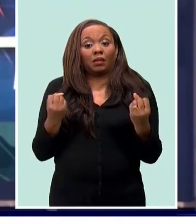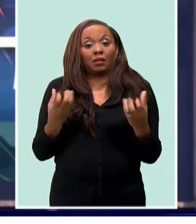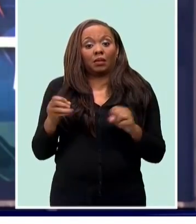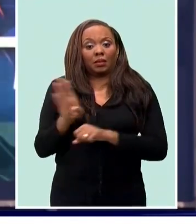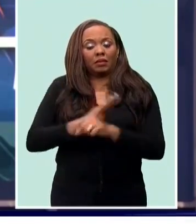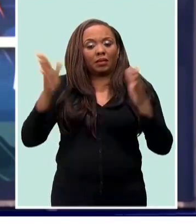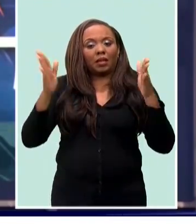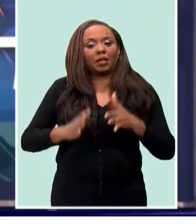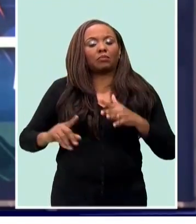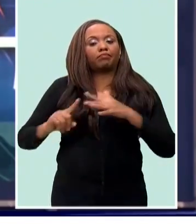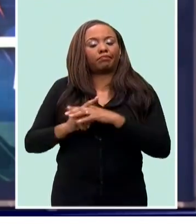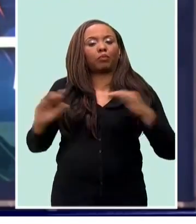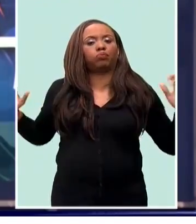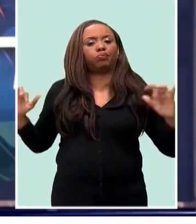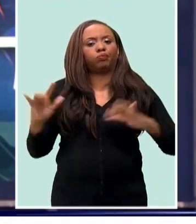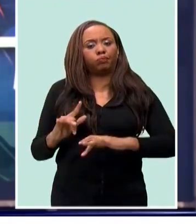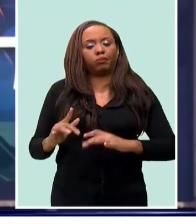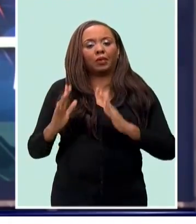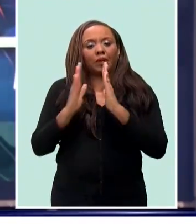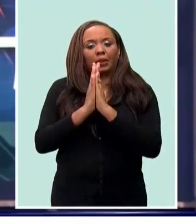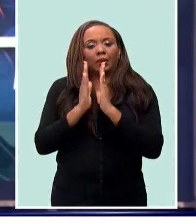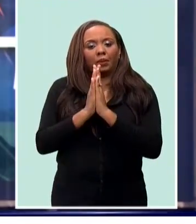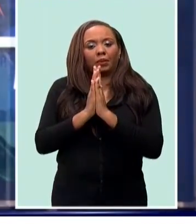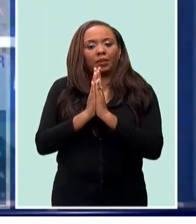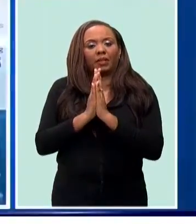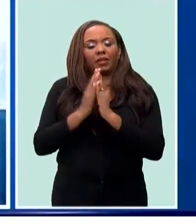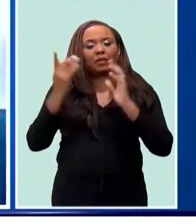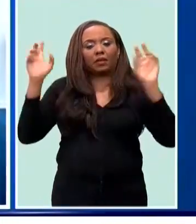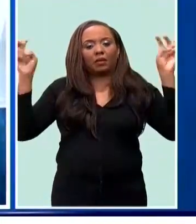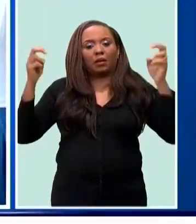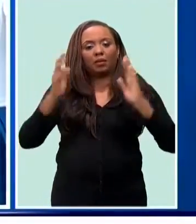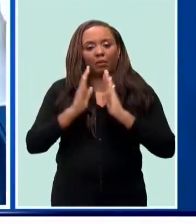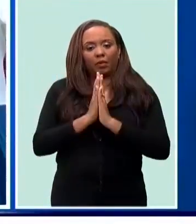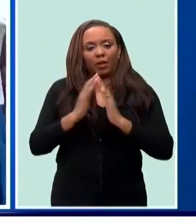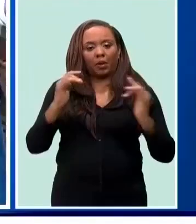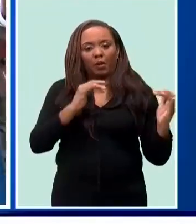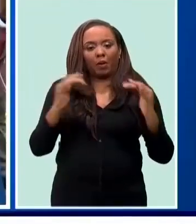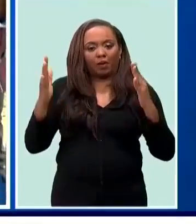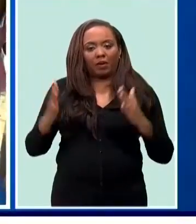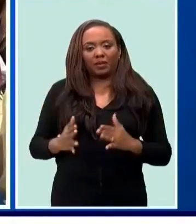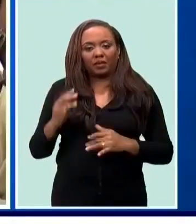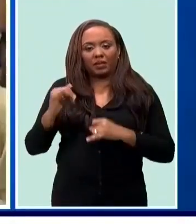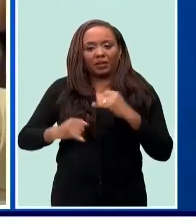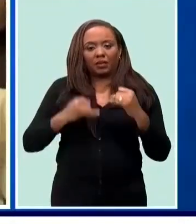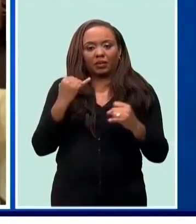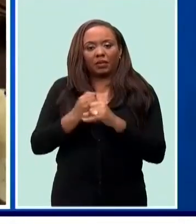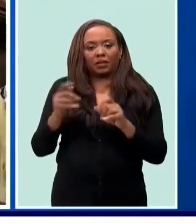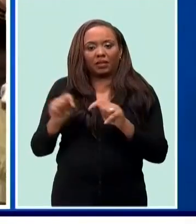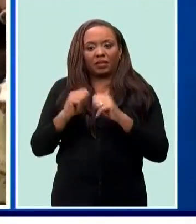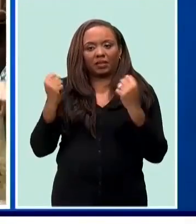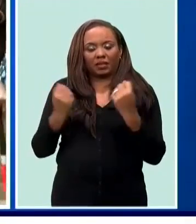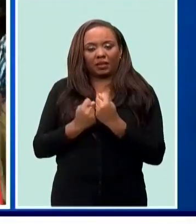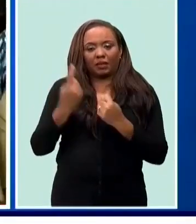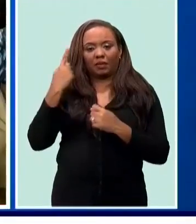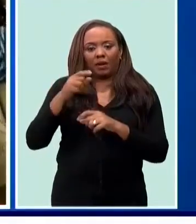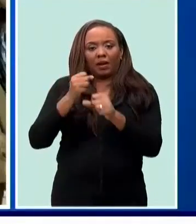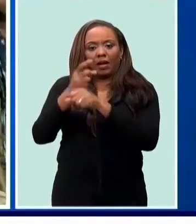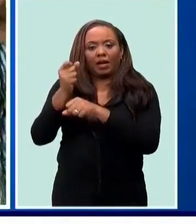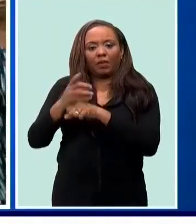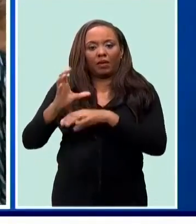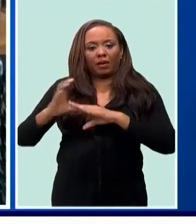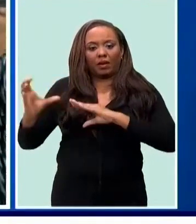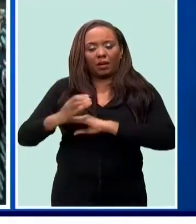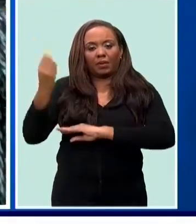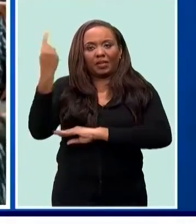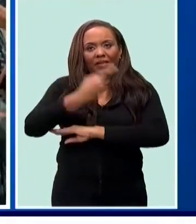Barbadians turned out to join the Prayer Warriors International Team for their annual Caribbean Day of Prayer. Under the theme, March 4th on Your